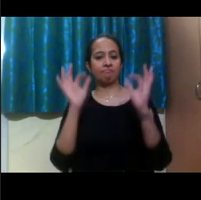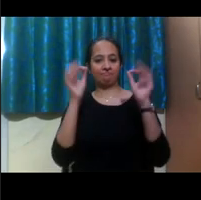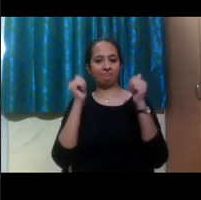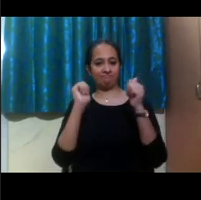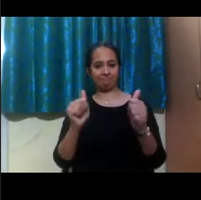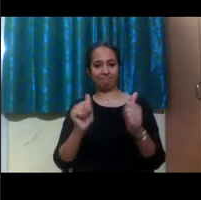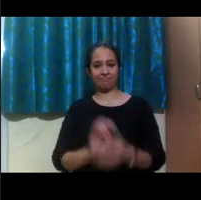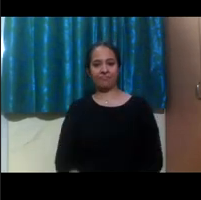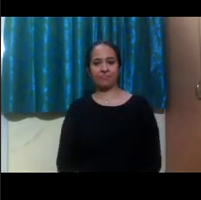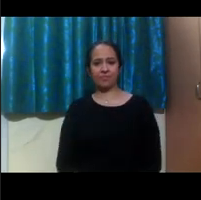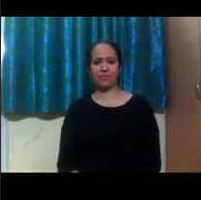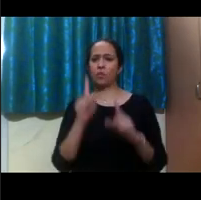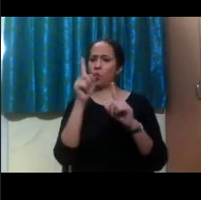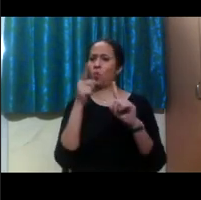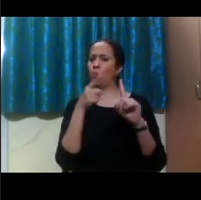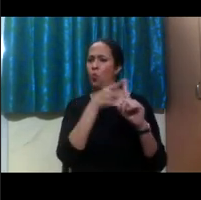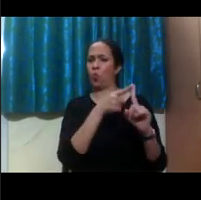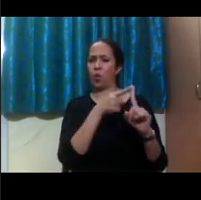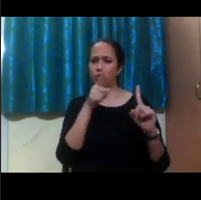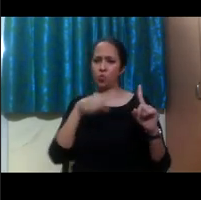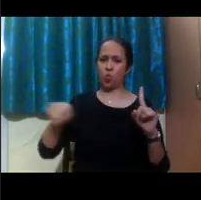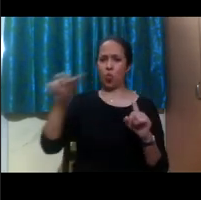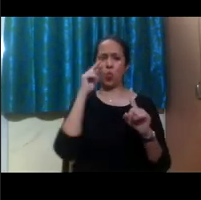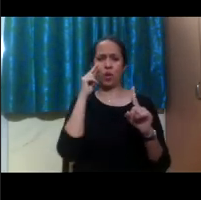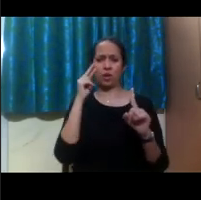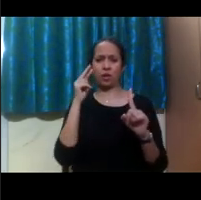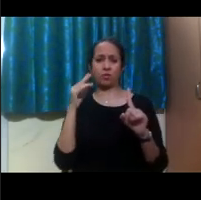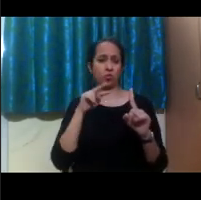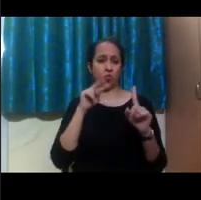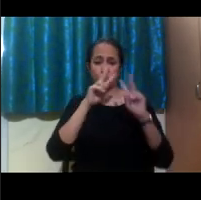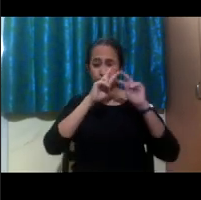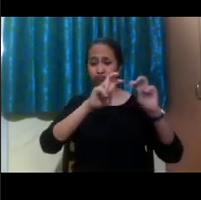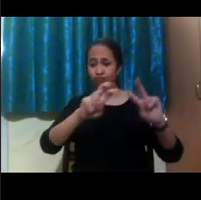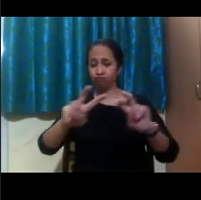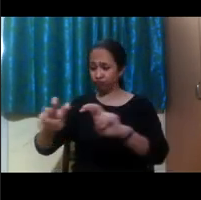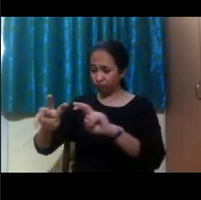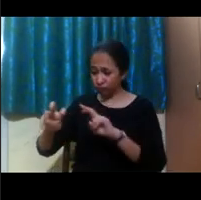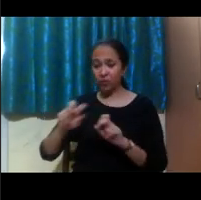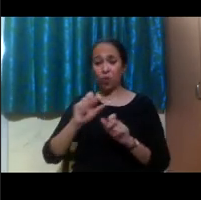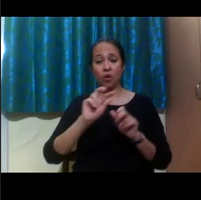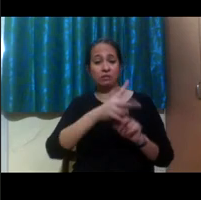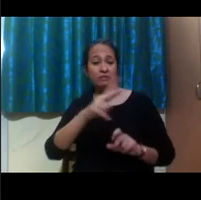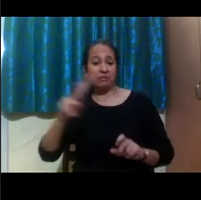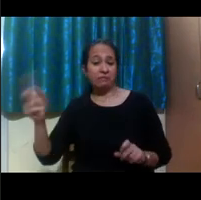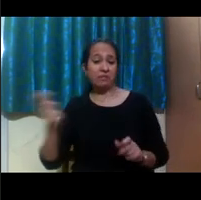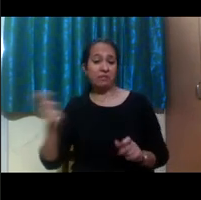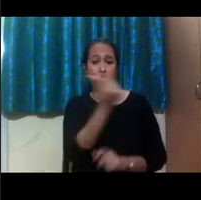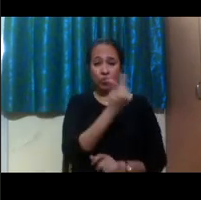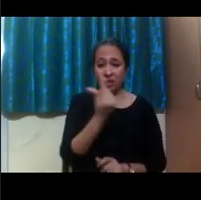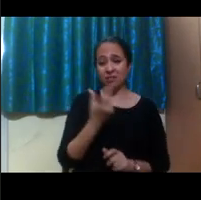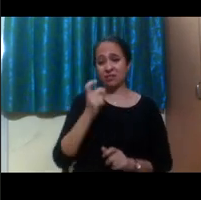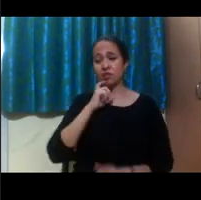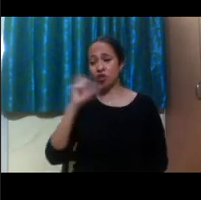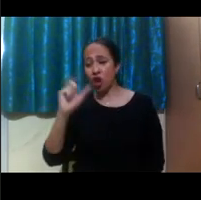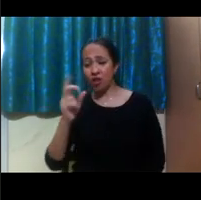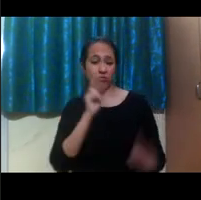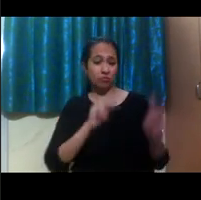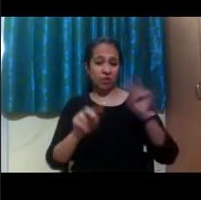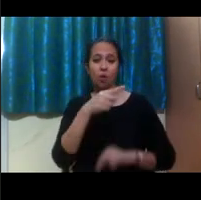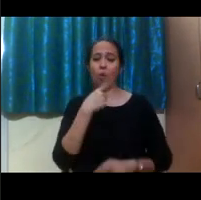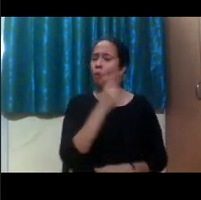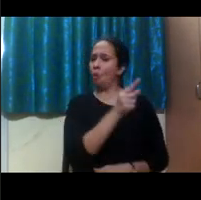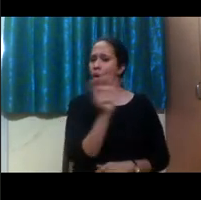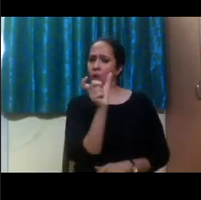Alrighty. And the one thing that hopefully you will see when you're doing your research at other universities and Disability Resource Centers is that they talk about universal